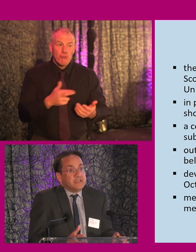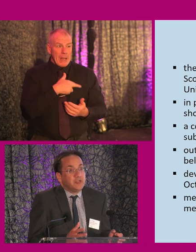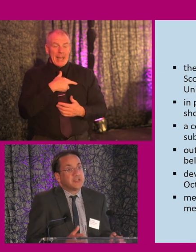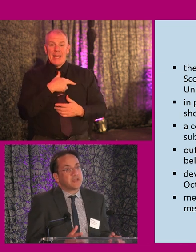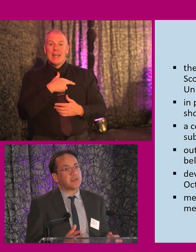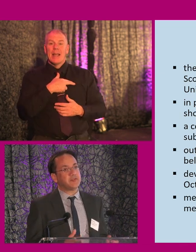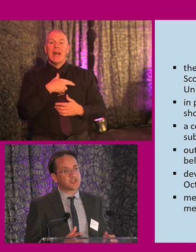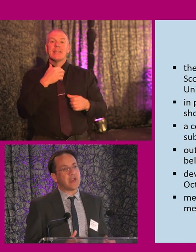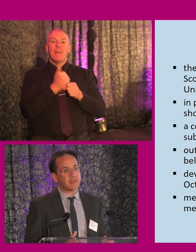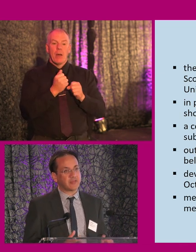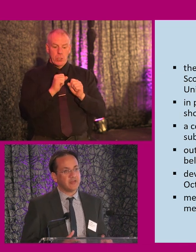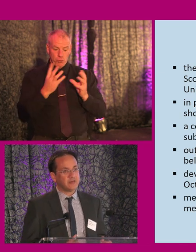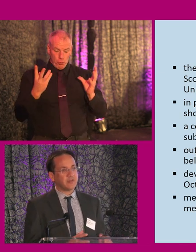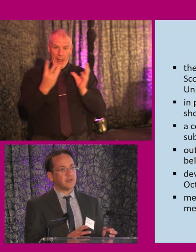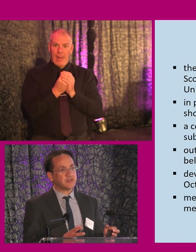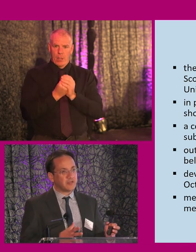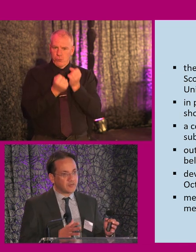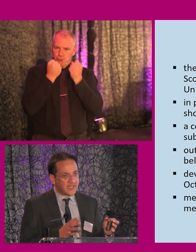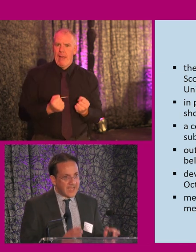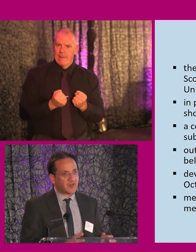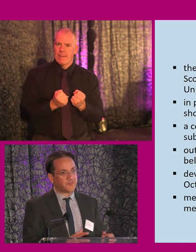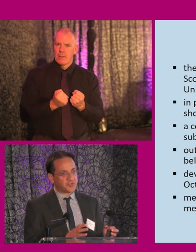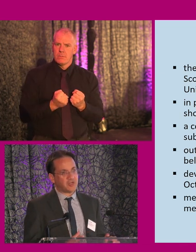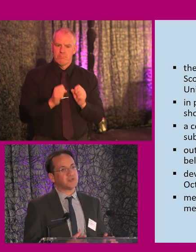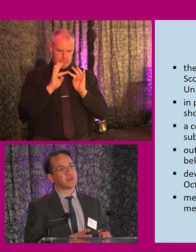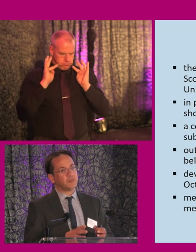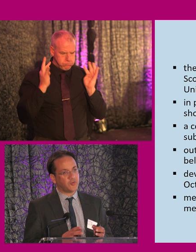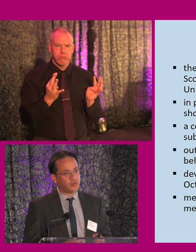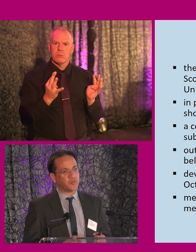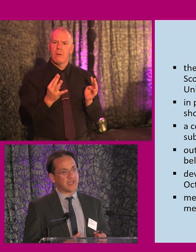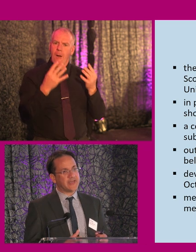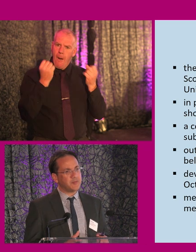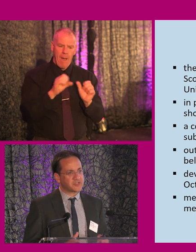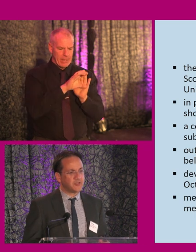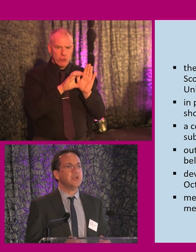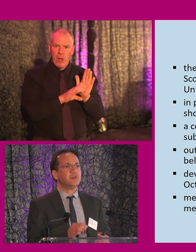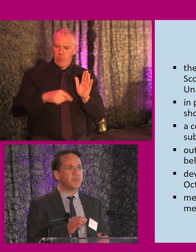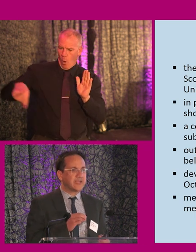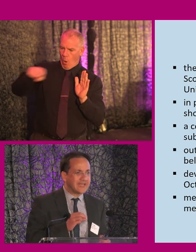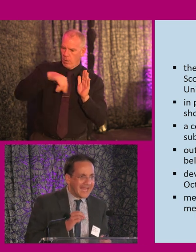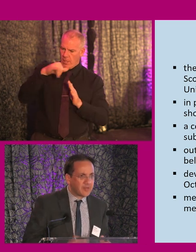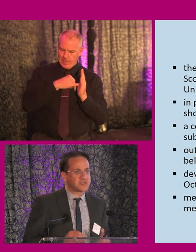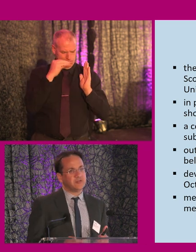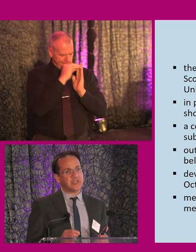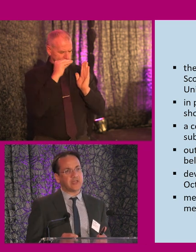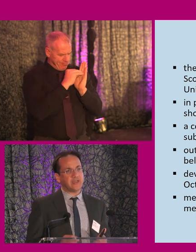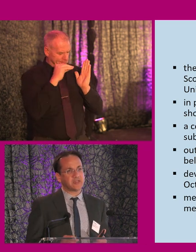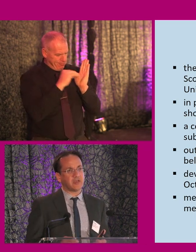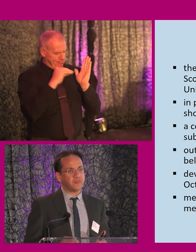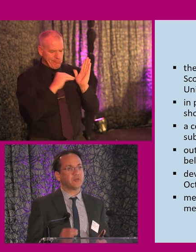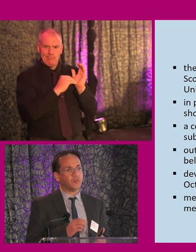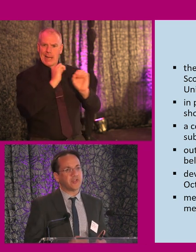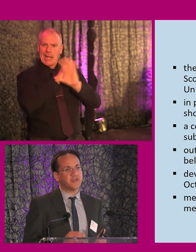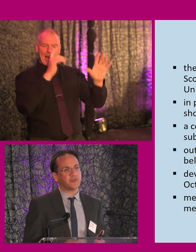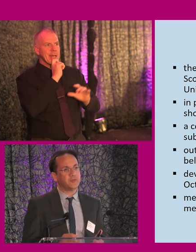it's in unity there is strength. The idea that we have a charter that we've all put our name to, we're making it absolutely clear to